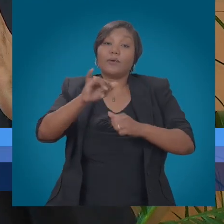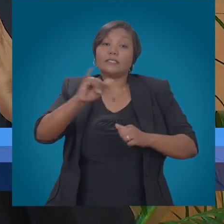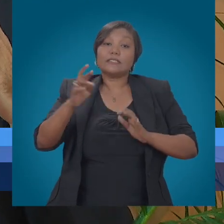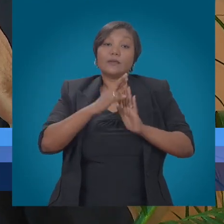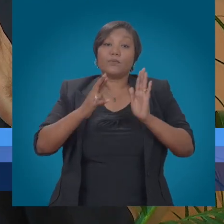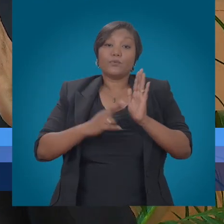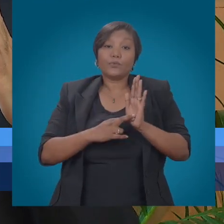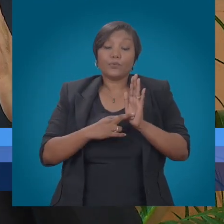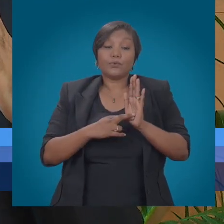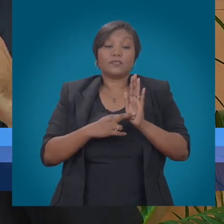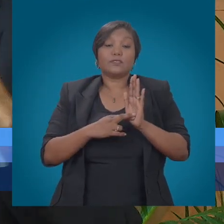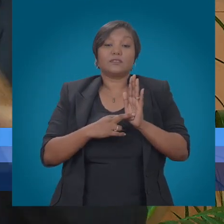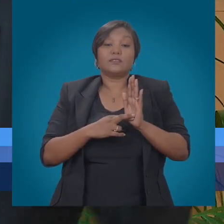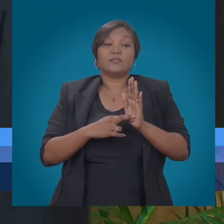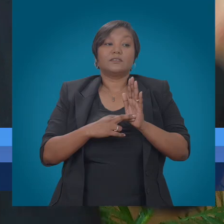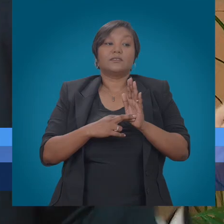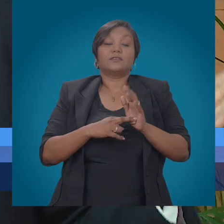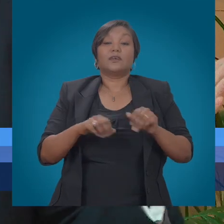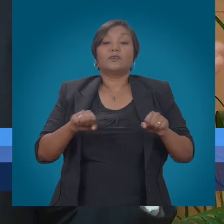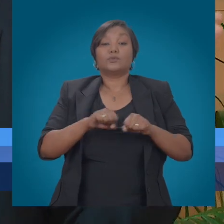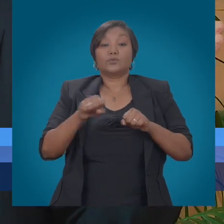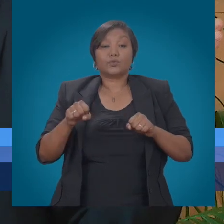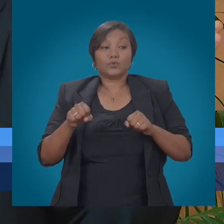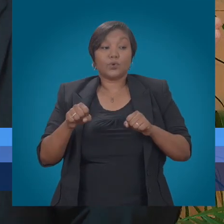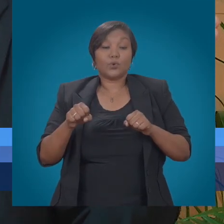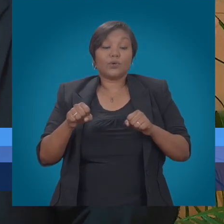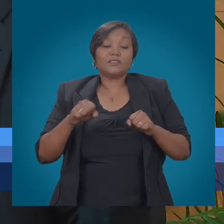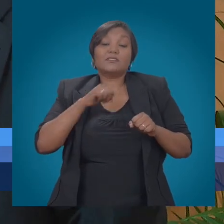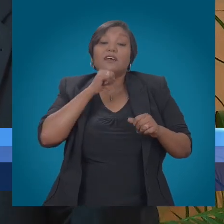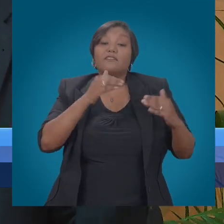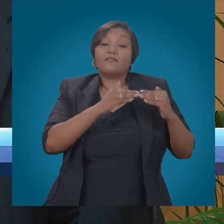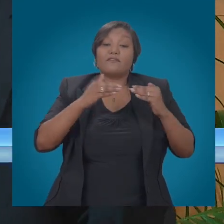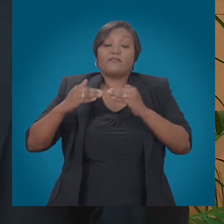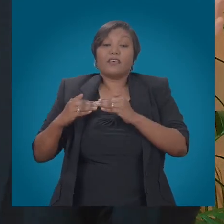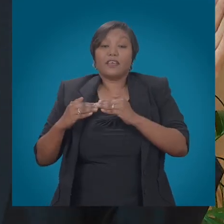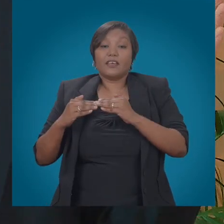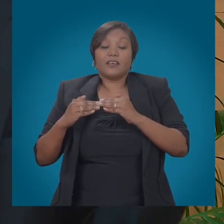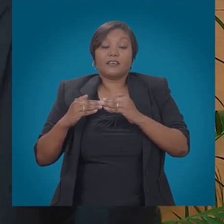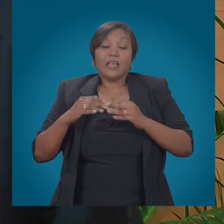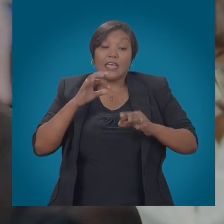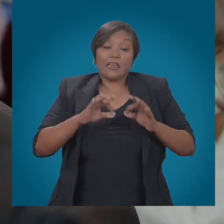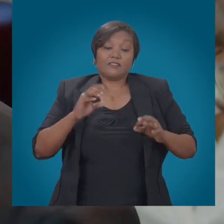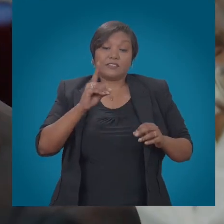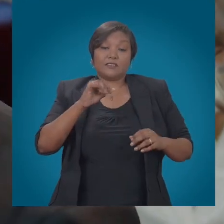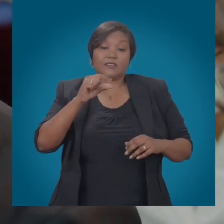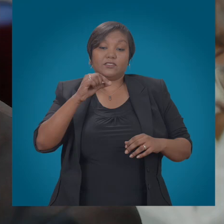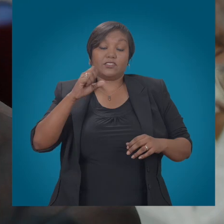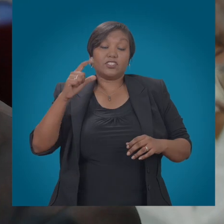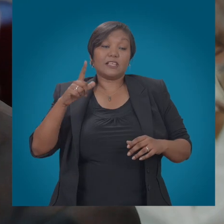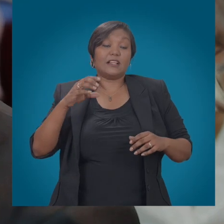operators that do not follow any of these rules is breaking the bargain basically. If we had known